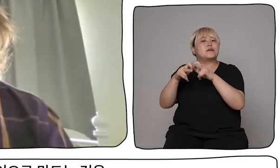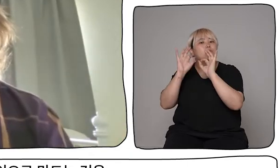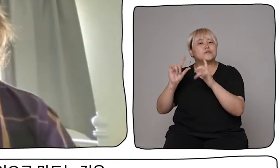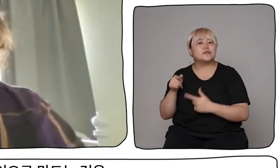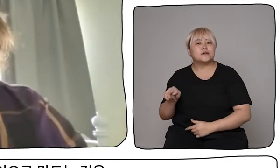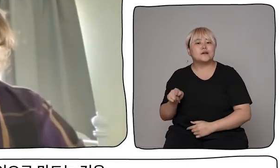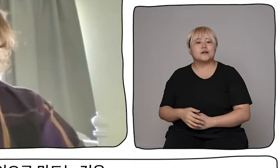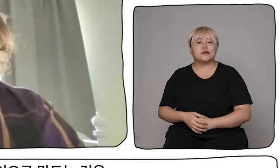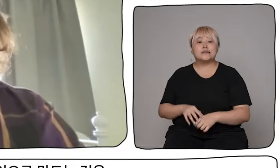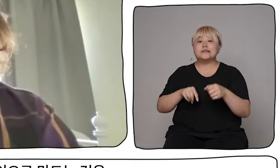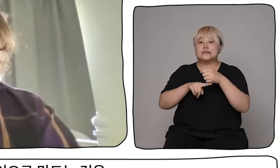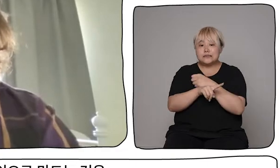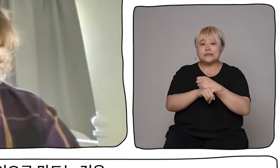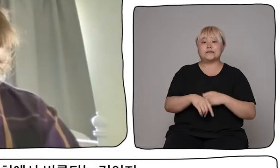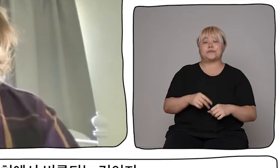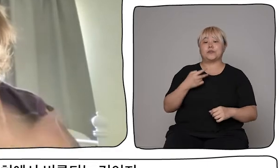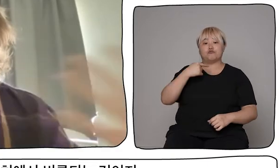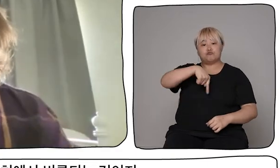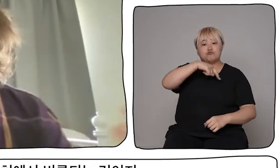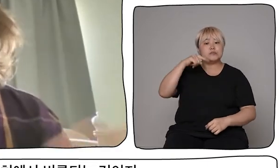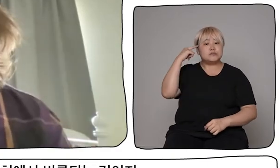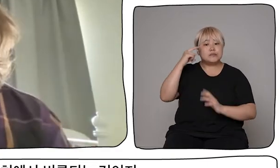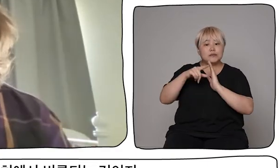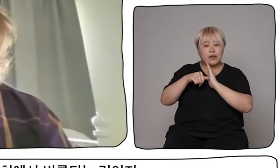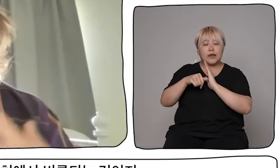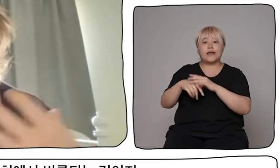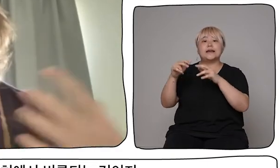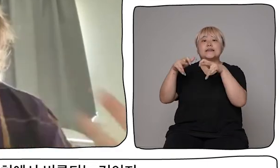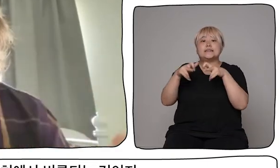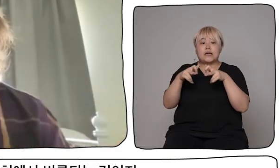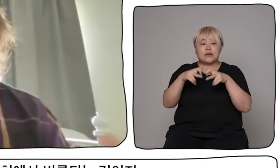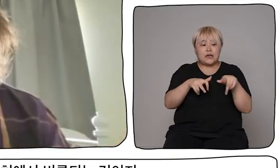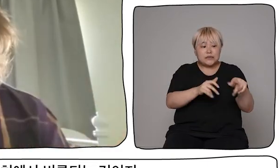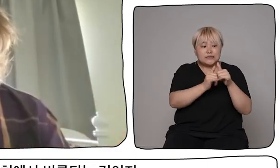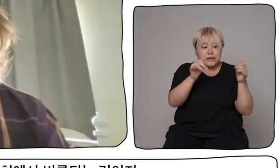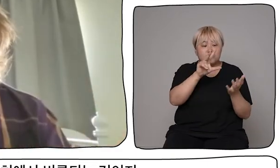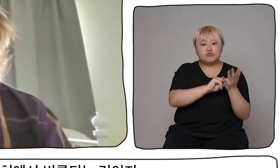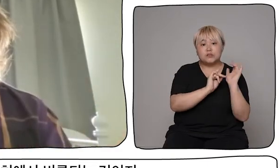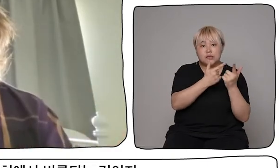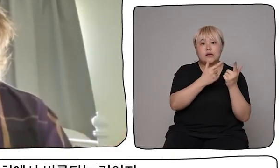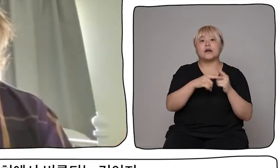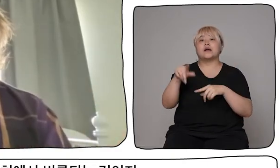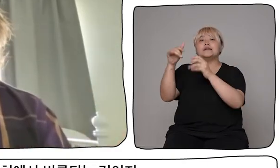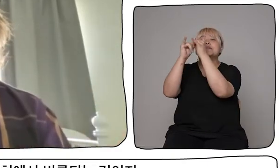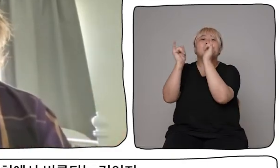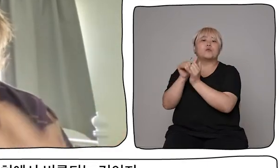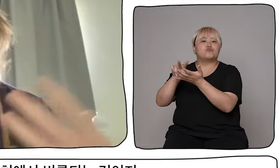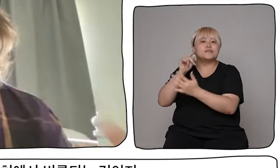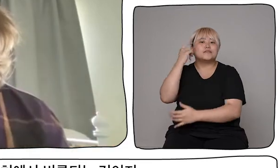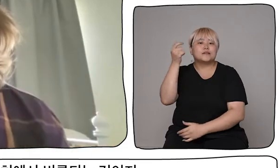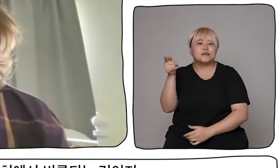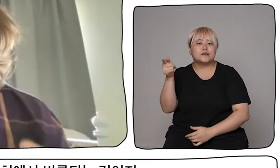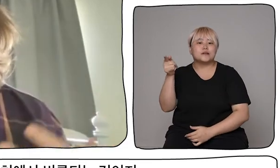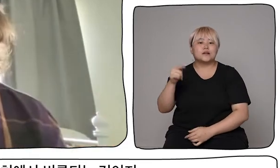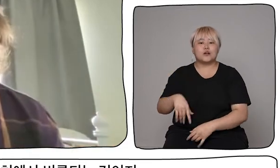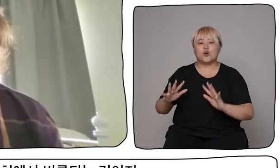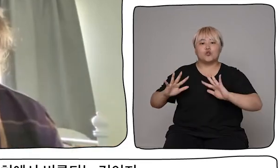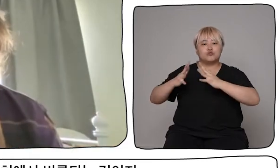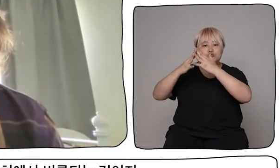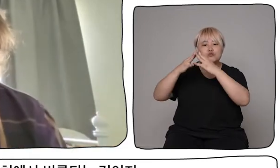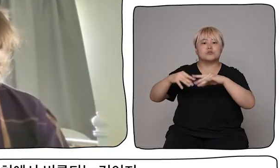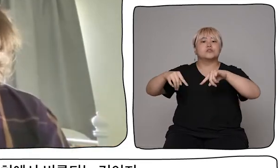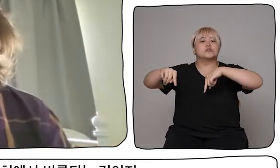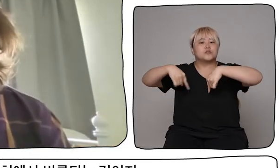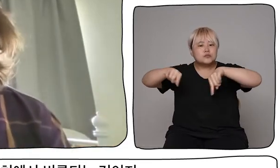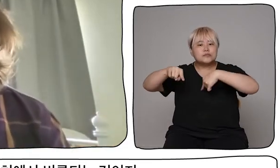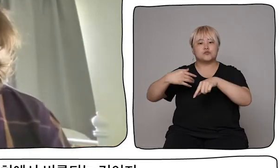something innate within ourselves. It is architecture, it is politics, it is the expectations of our culture